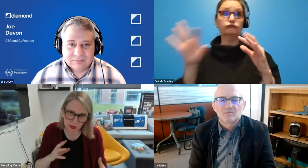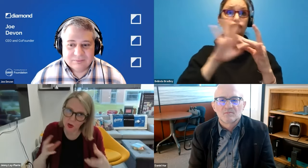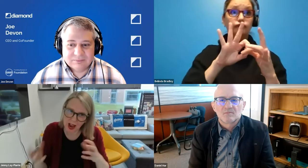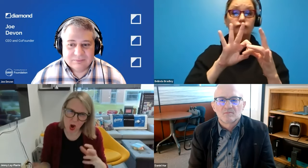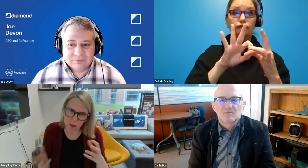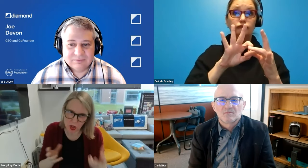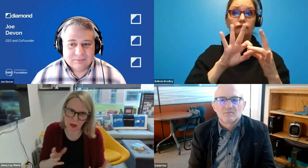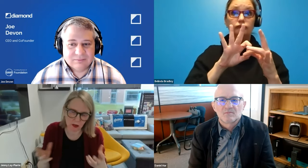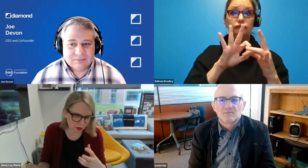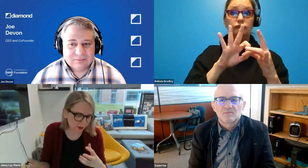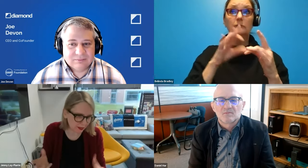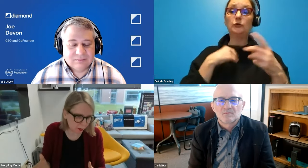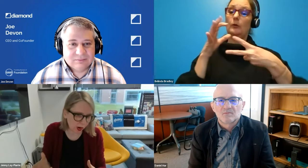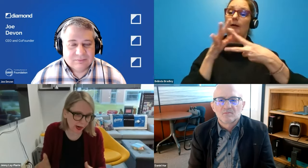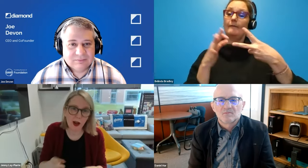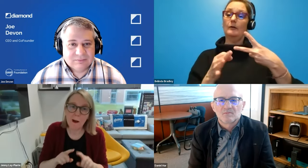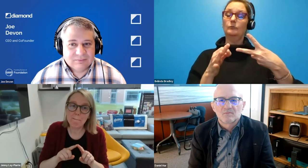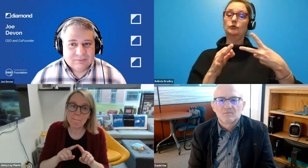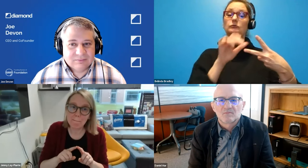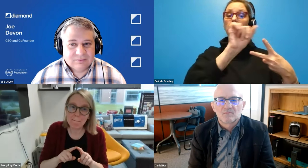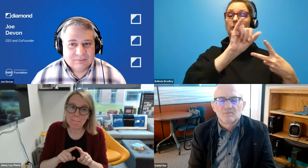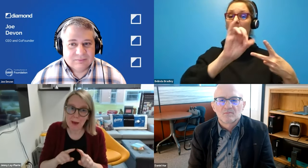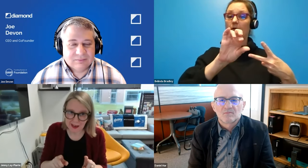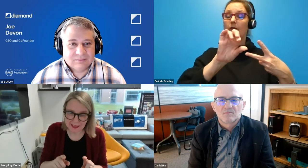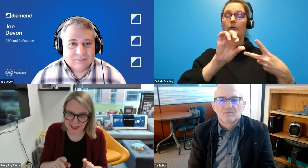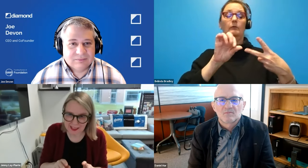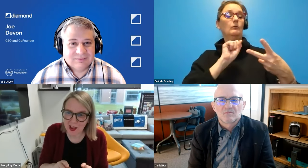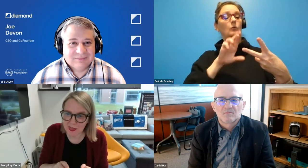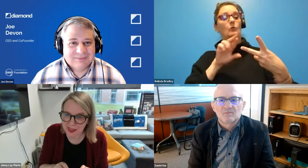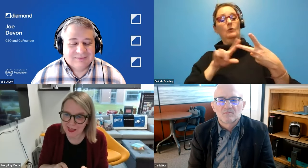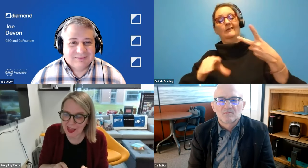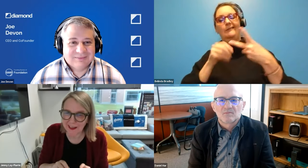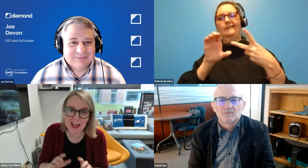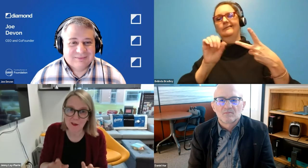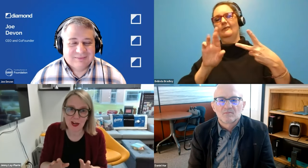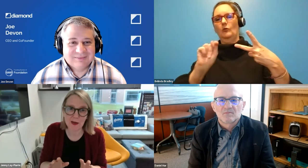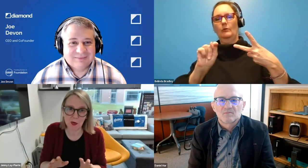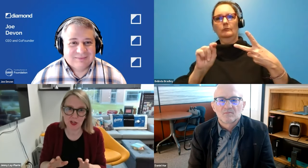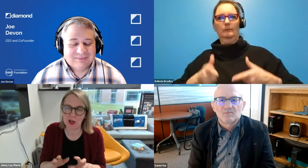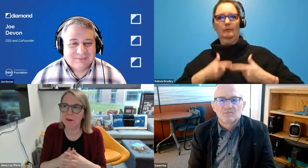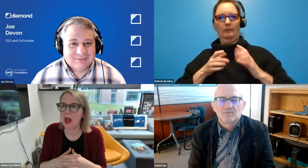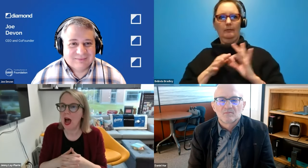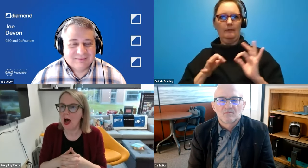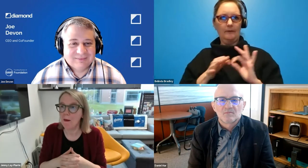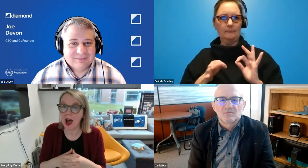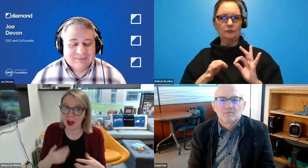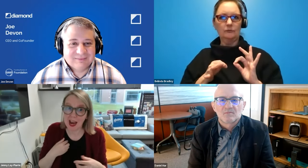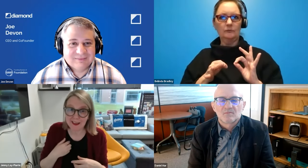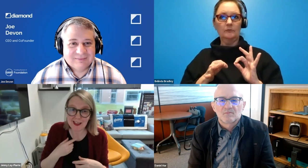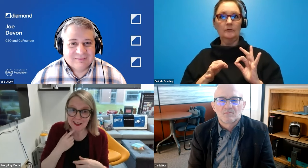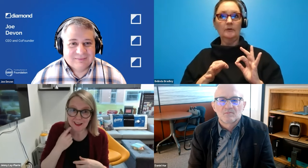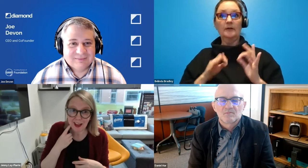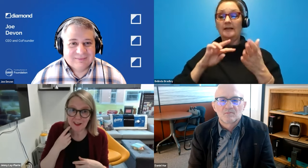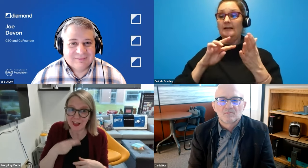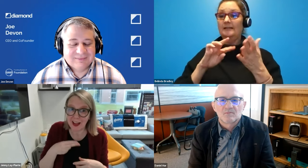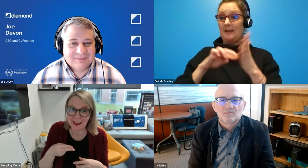So you have options at this point. But there's definitely more to do. And I